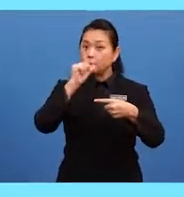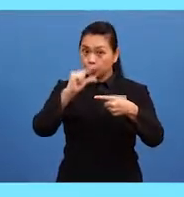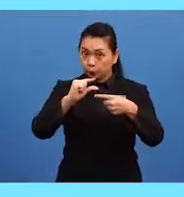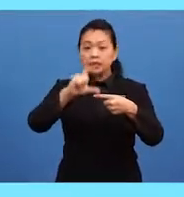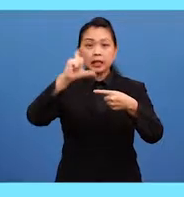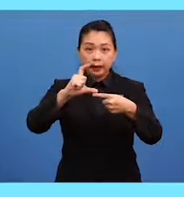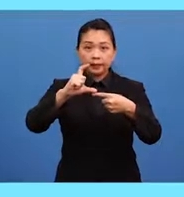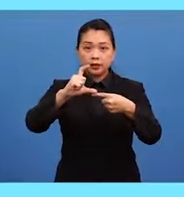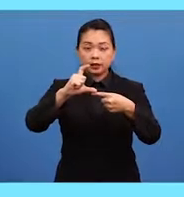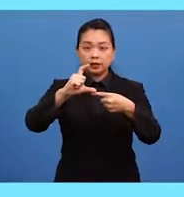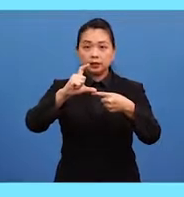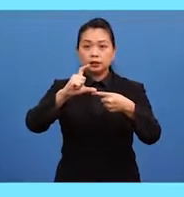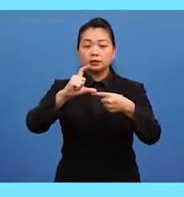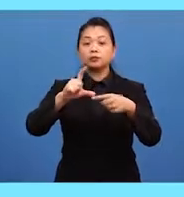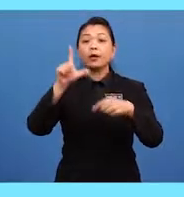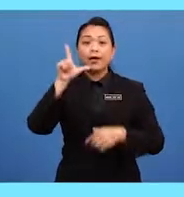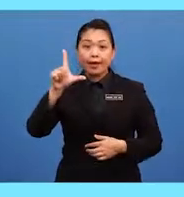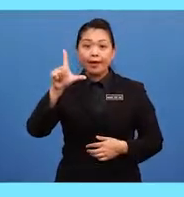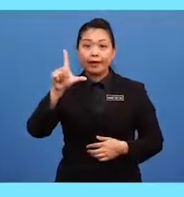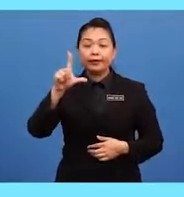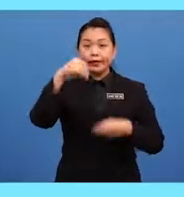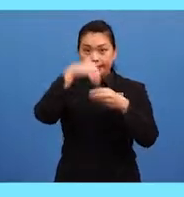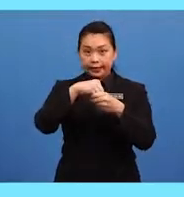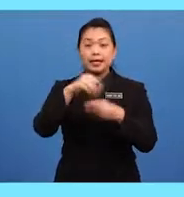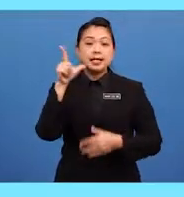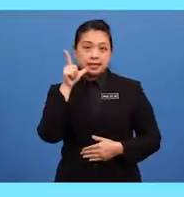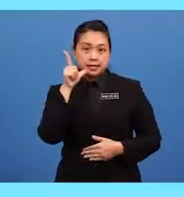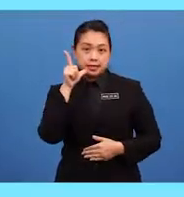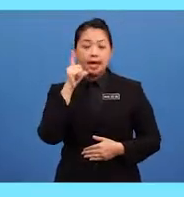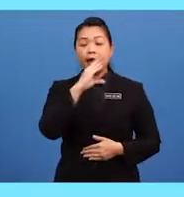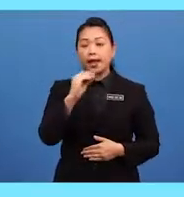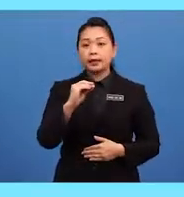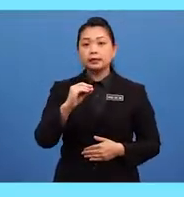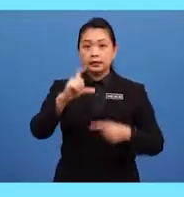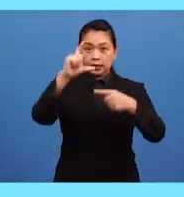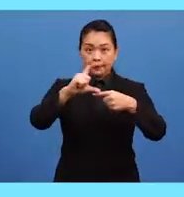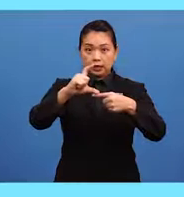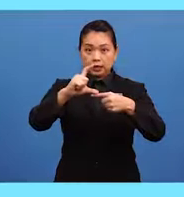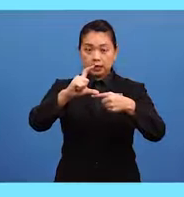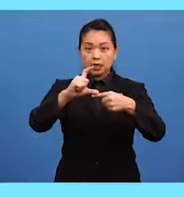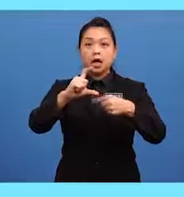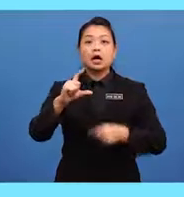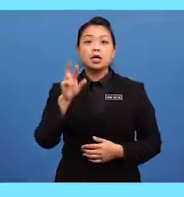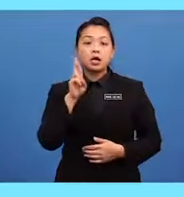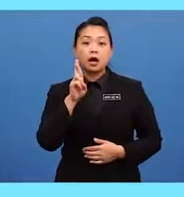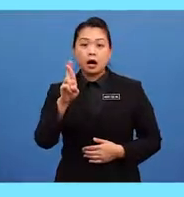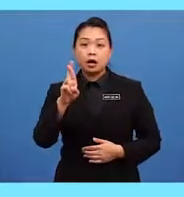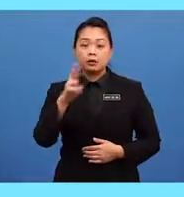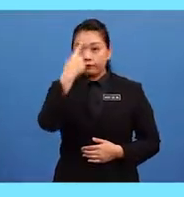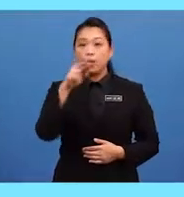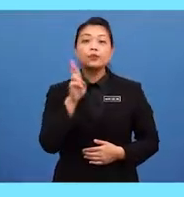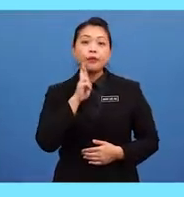Hence, the capital letter L is L in and capital letter R in Rose.